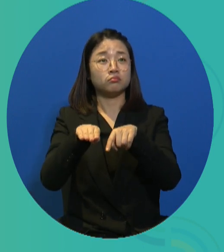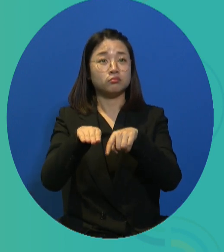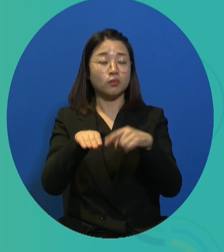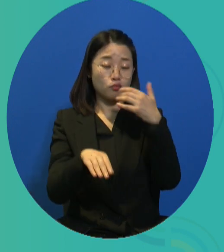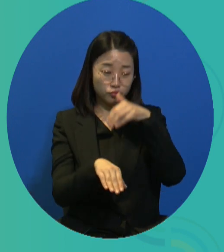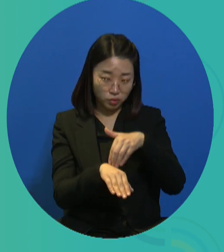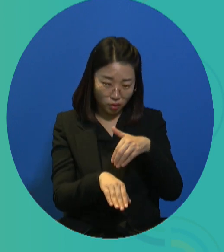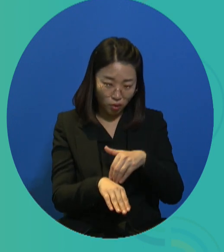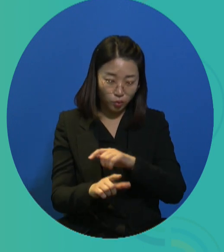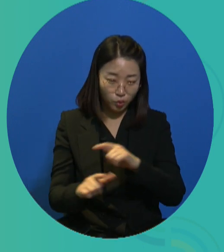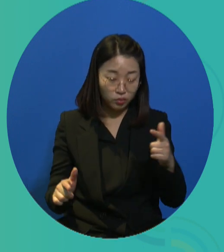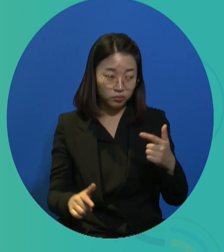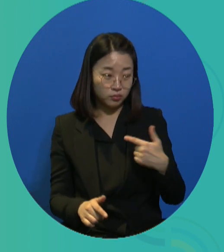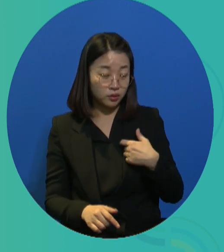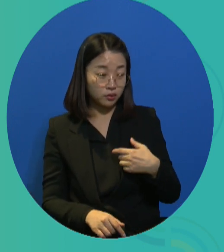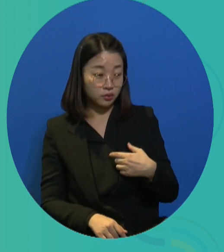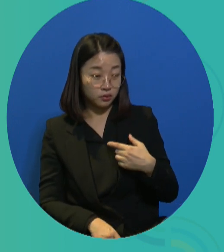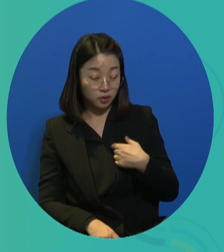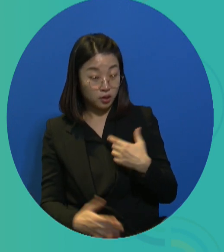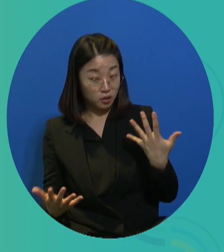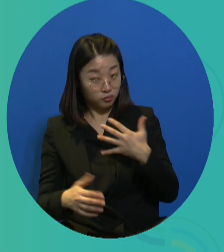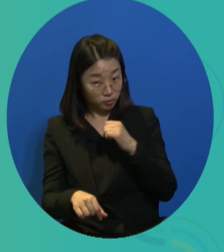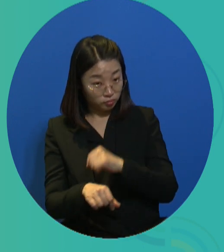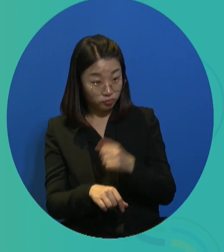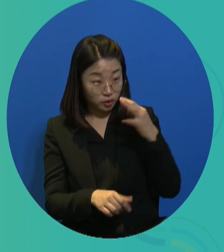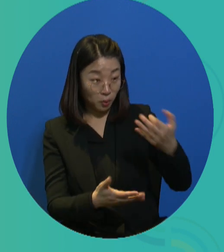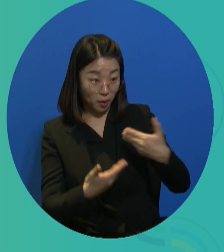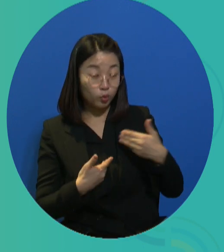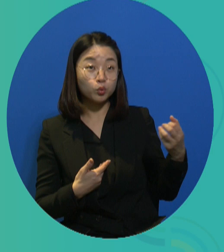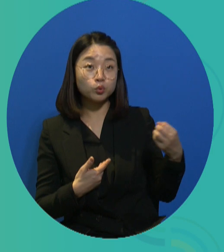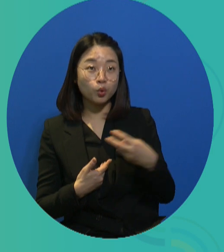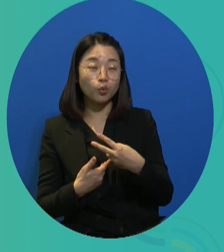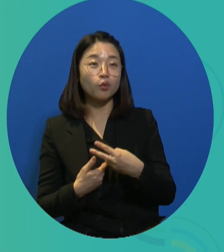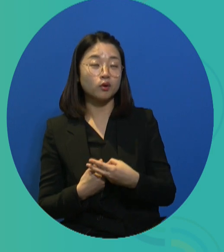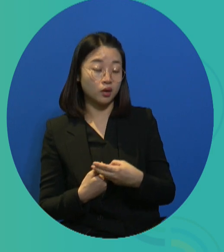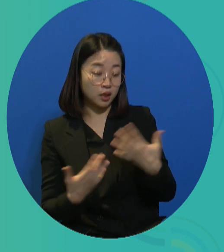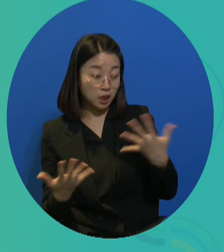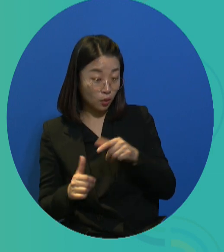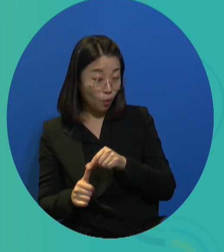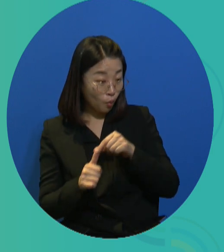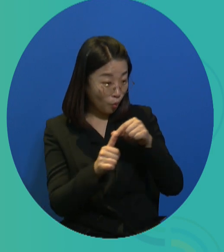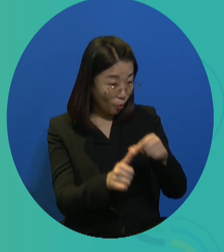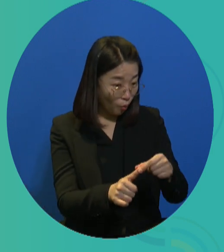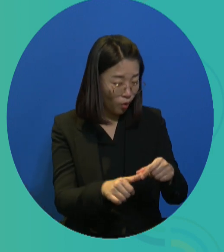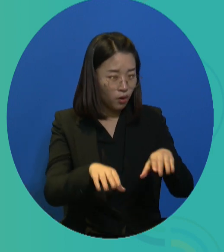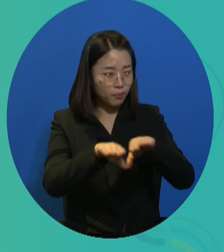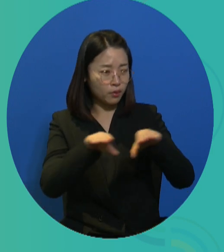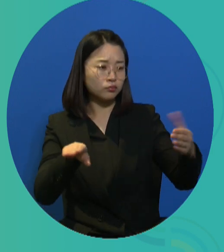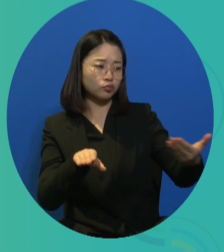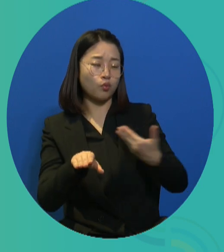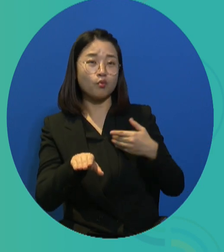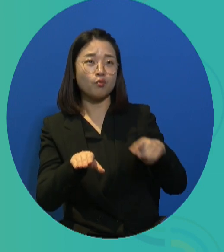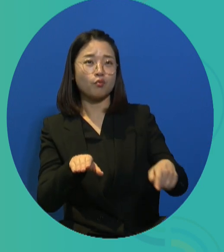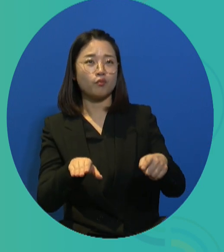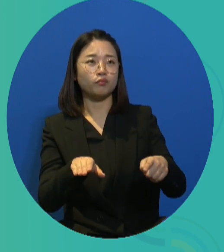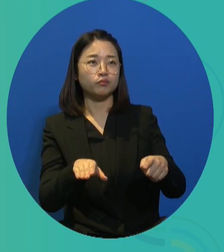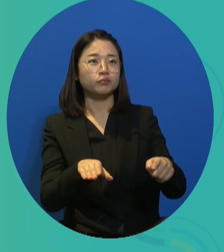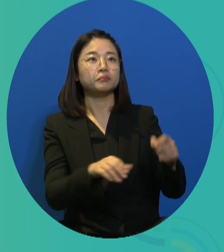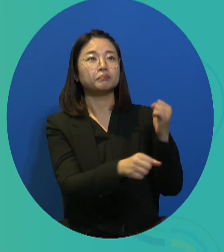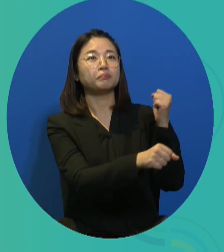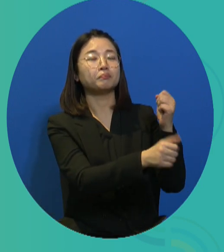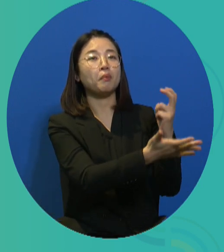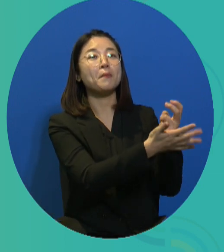It is to guarantee equal opportunities to people with disabilities so that persons with disabilities